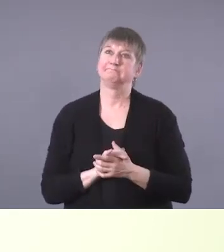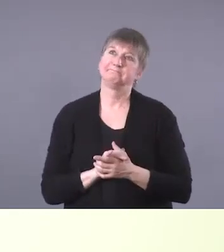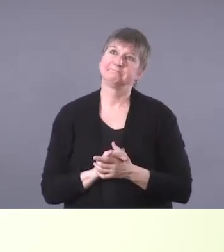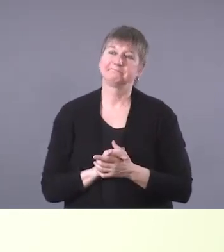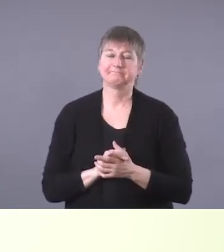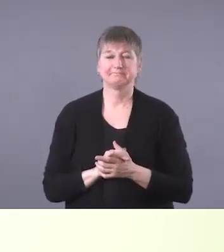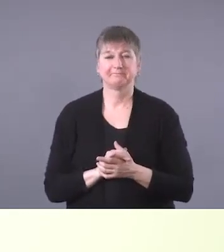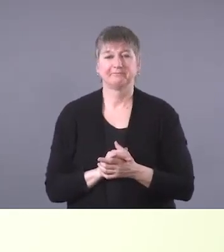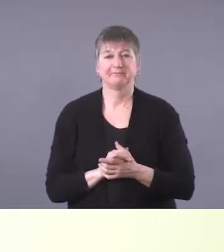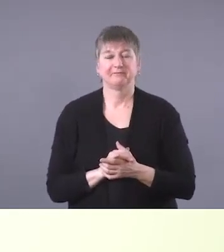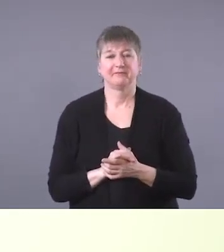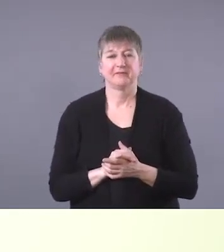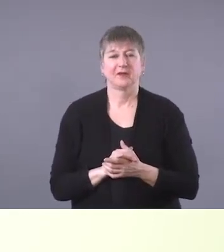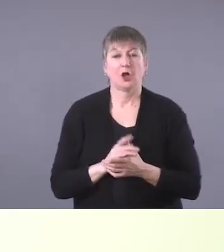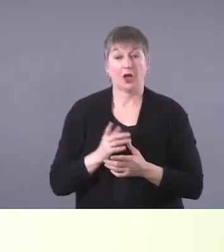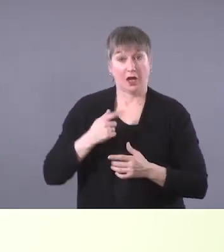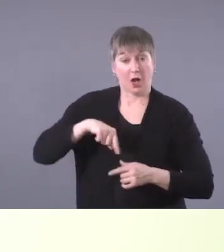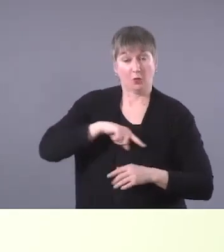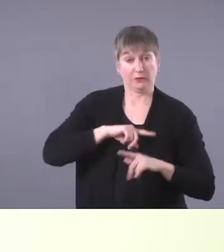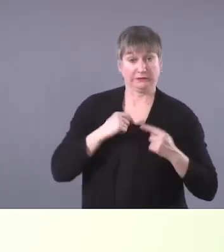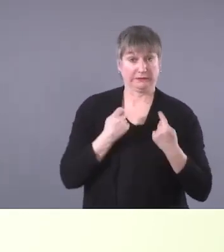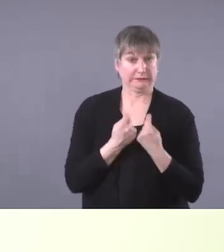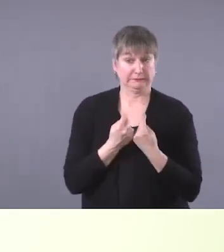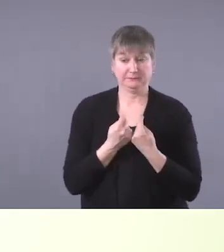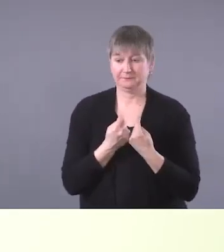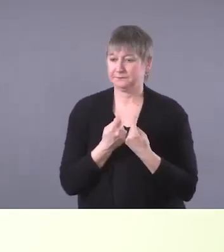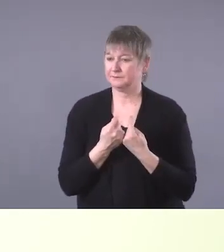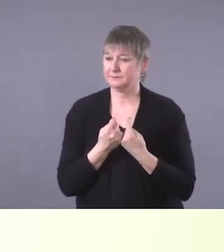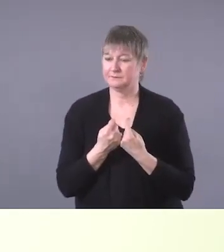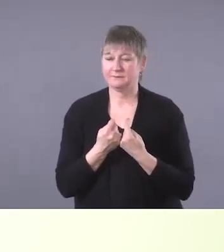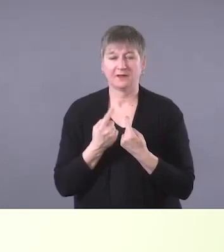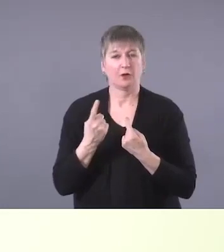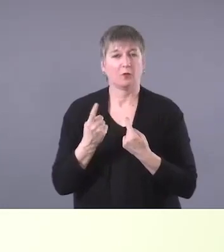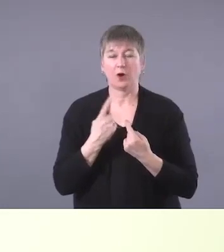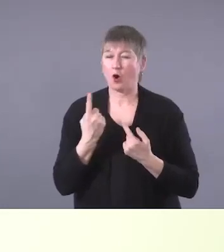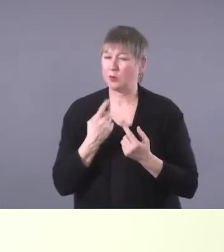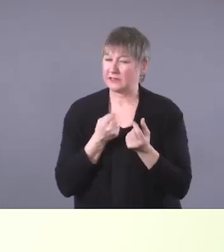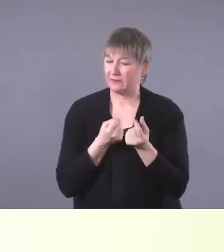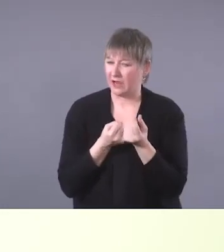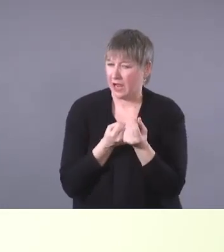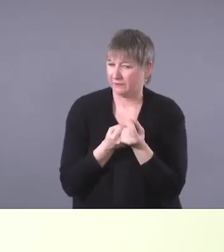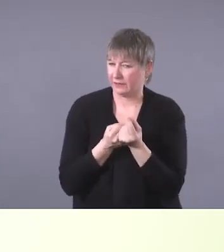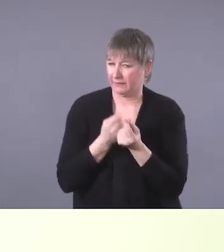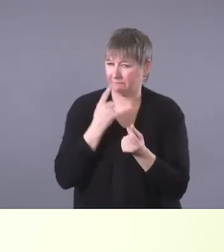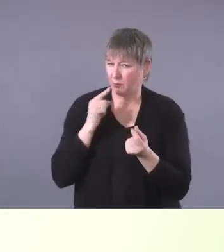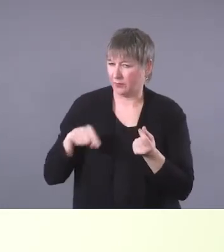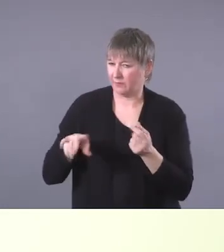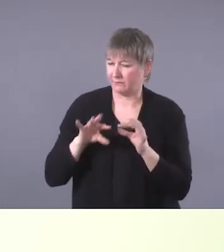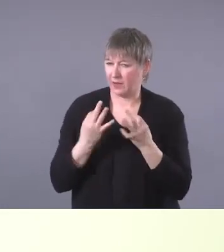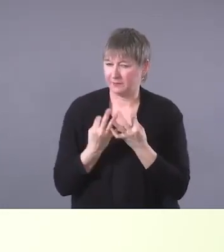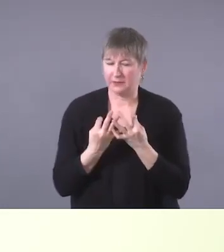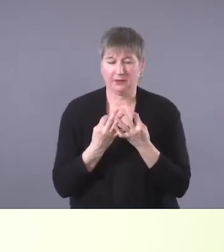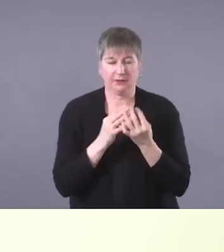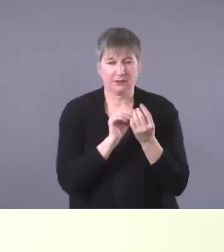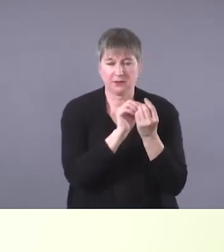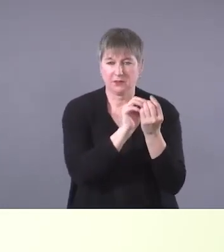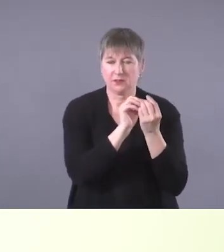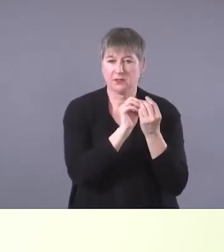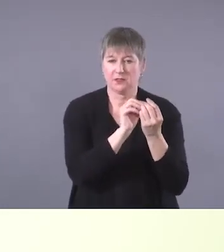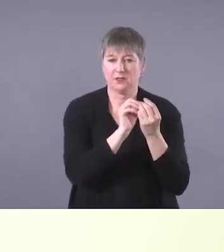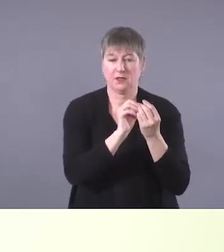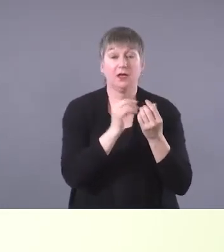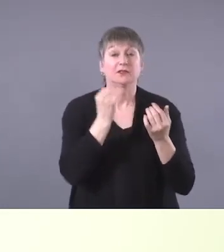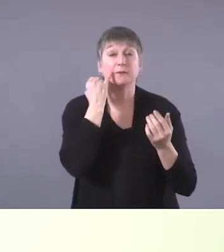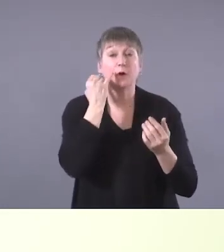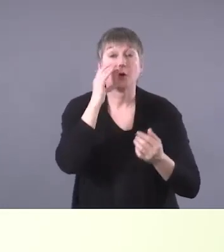as an Awasisi team member, we're, we're constantly having to advocate for our families regarding say they miss an